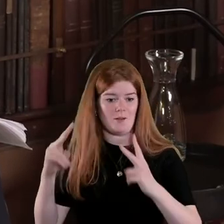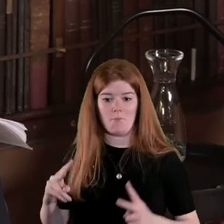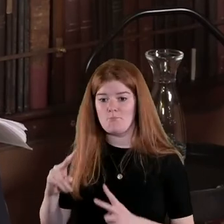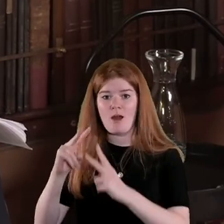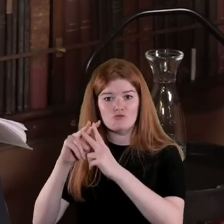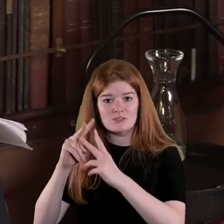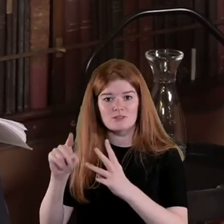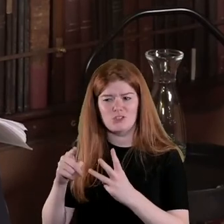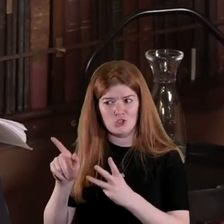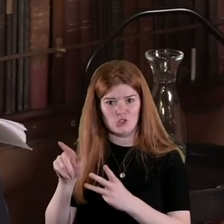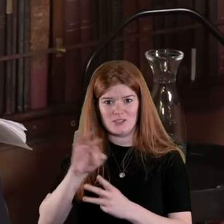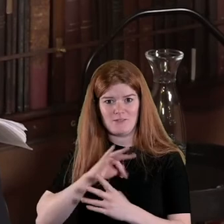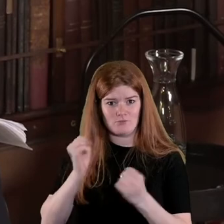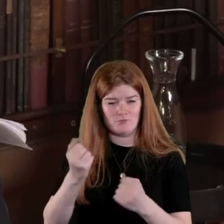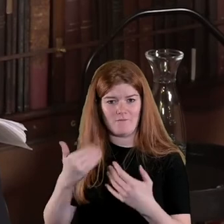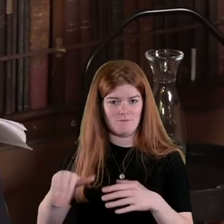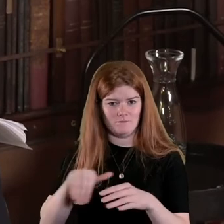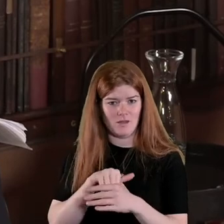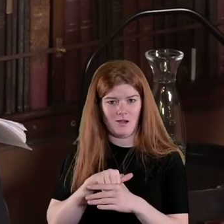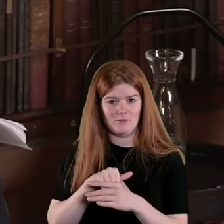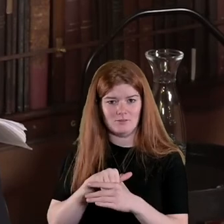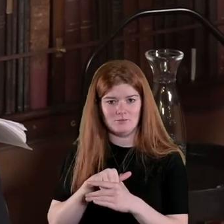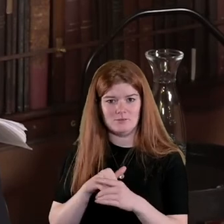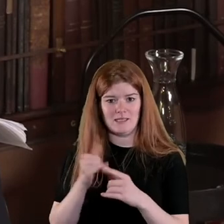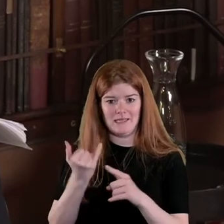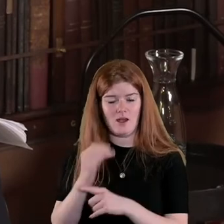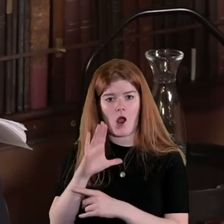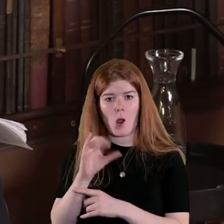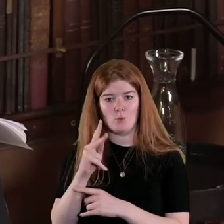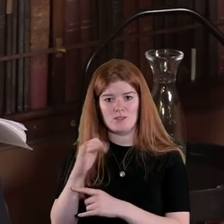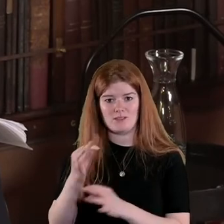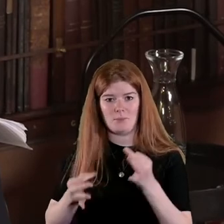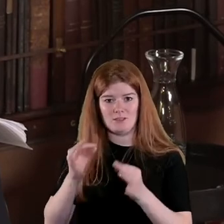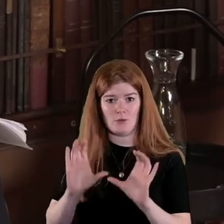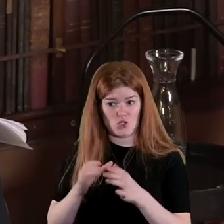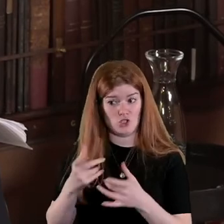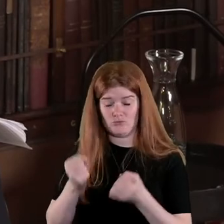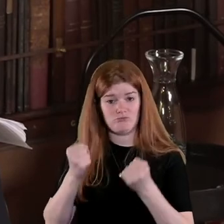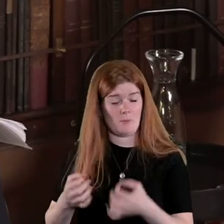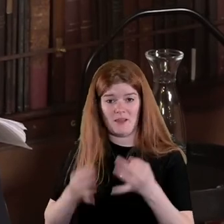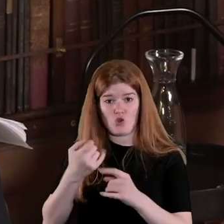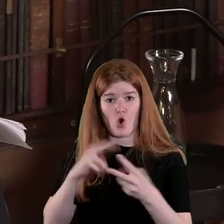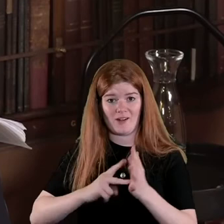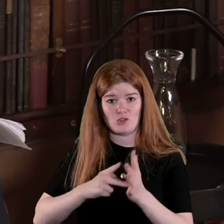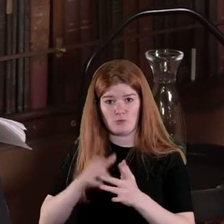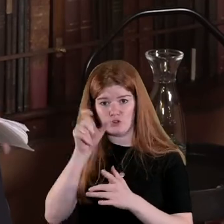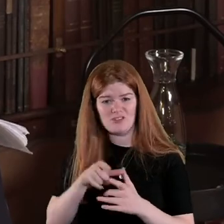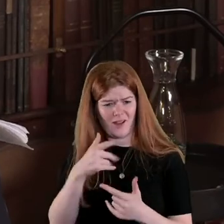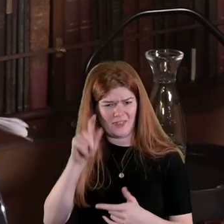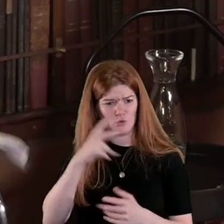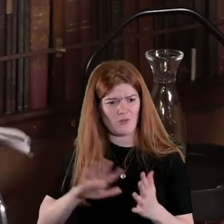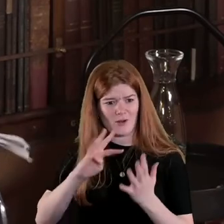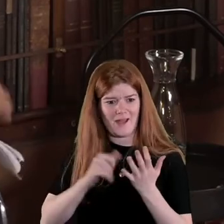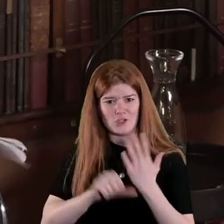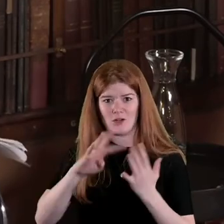she was very involved in the communist party she was a very effective political organiser I think she was 90